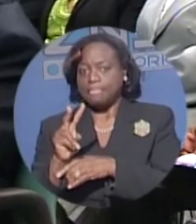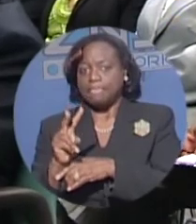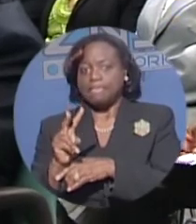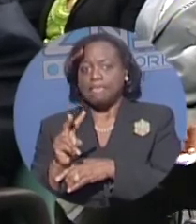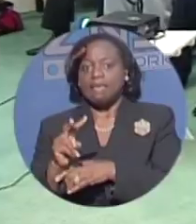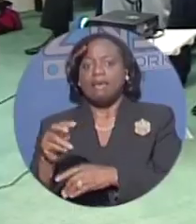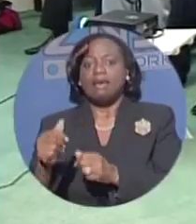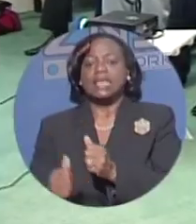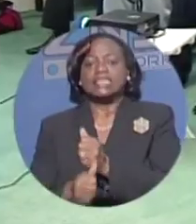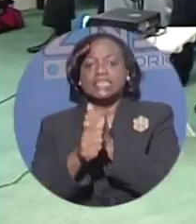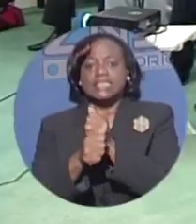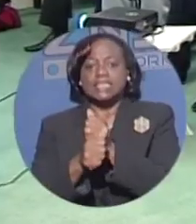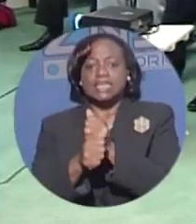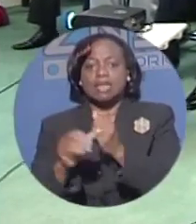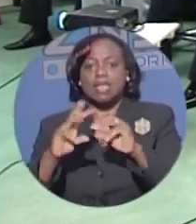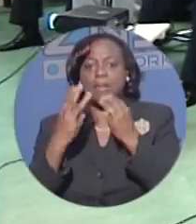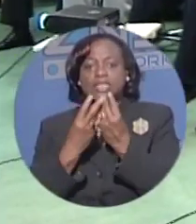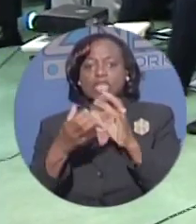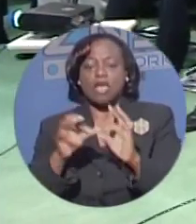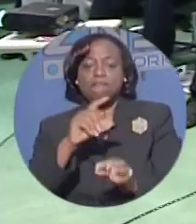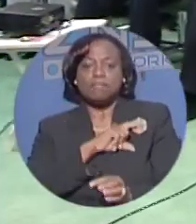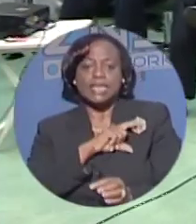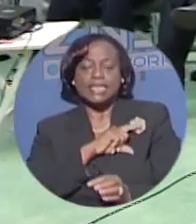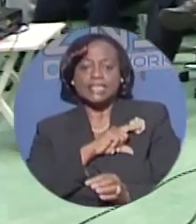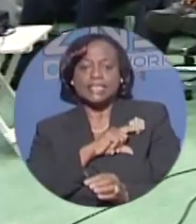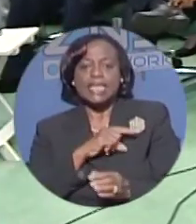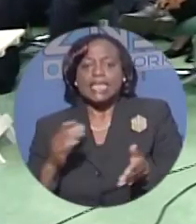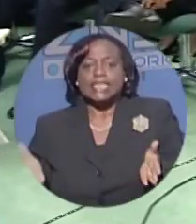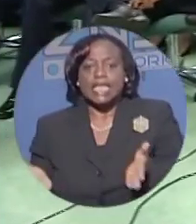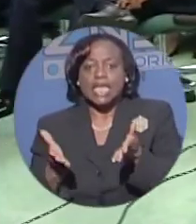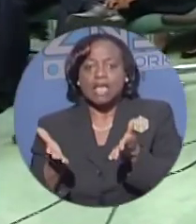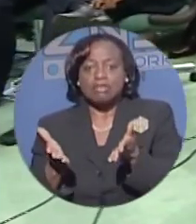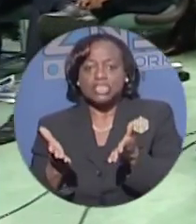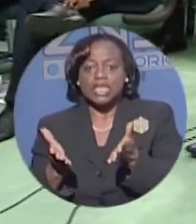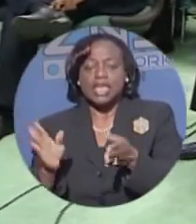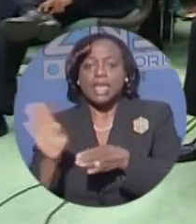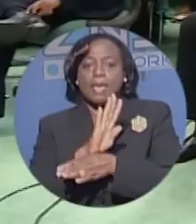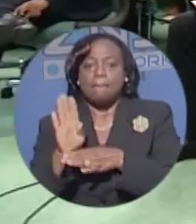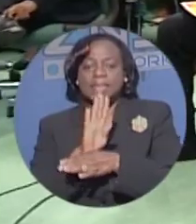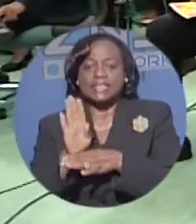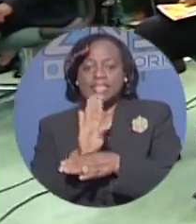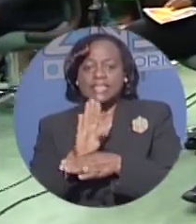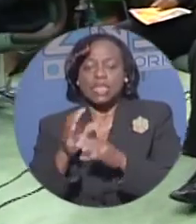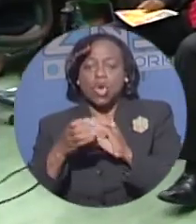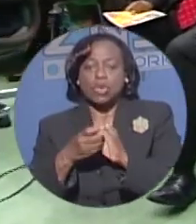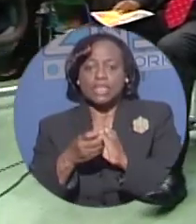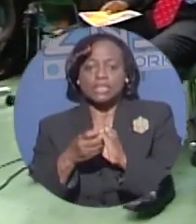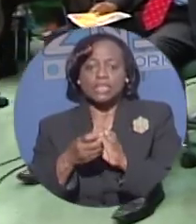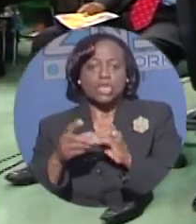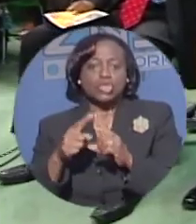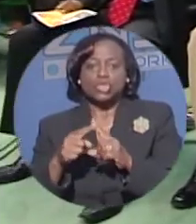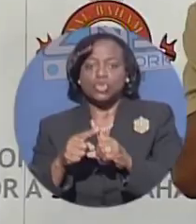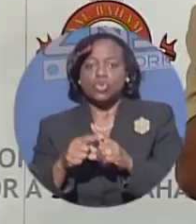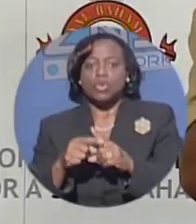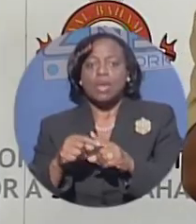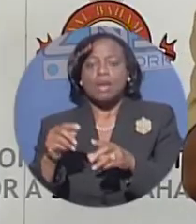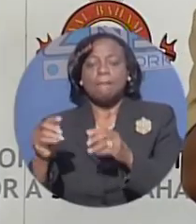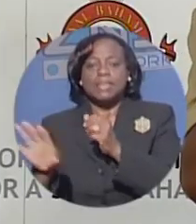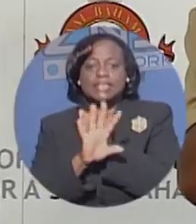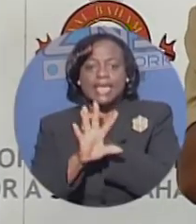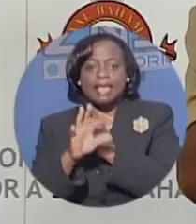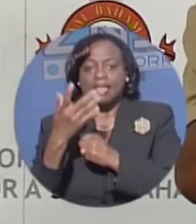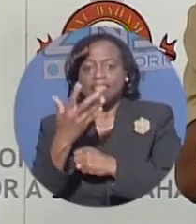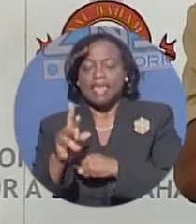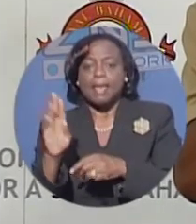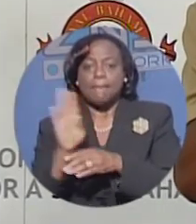Assistant Commissioner of Police Glenn Miller is encouraging business owners everywhere to spend no expense when it comes to protecting their property. If you've